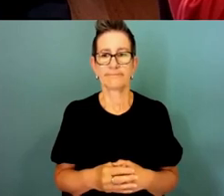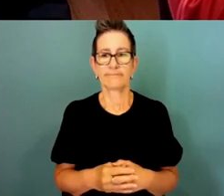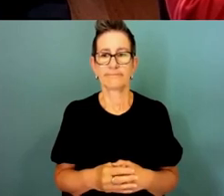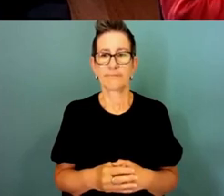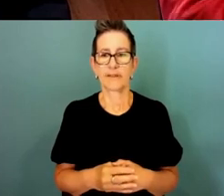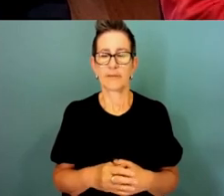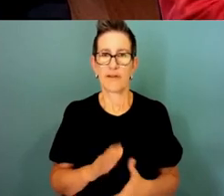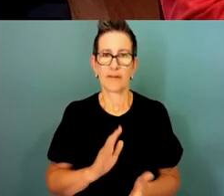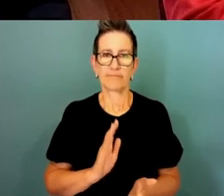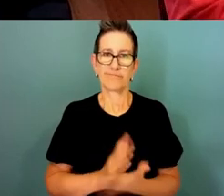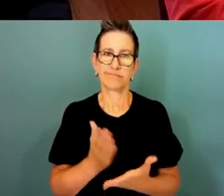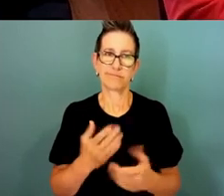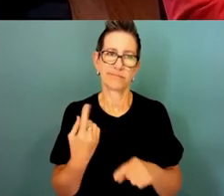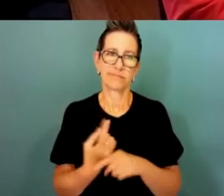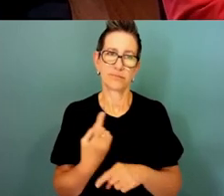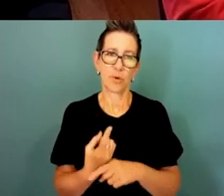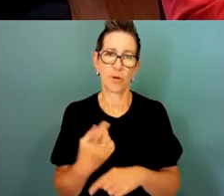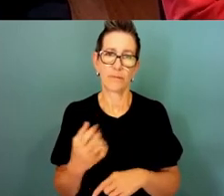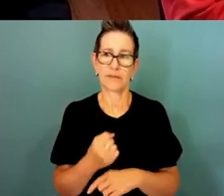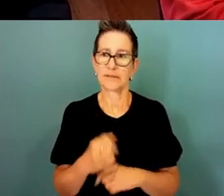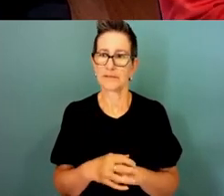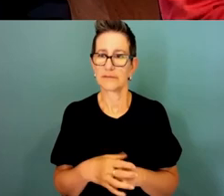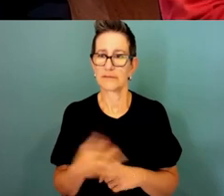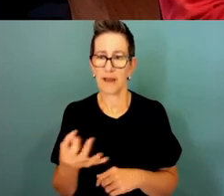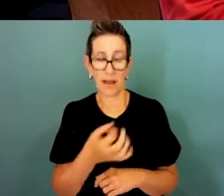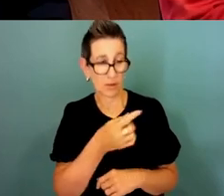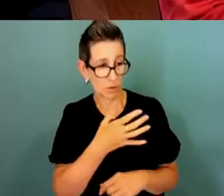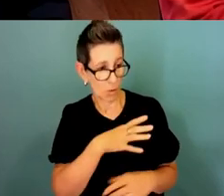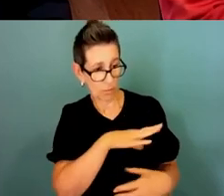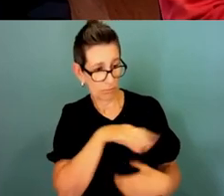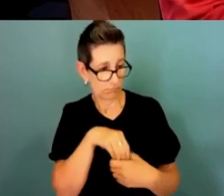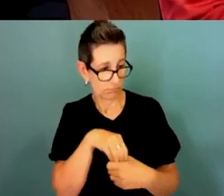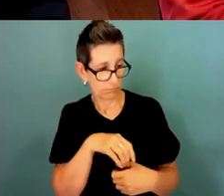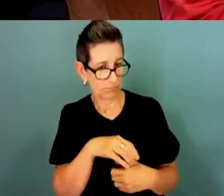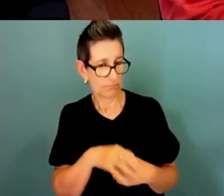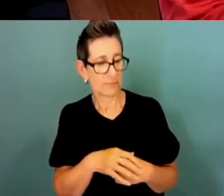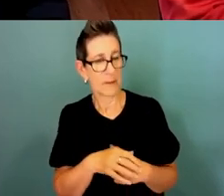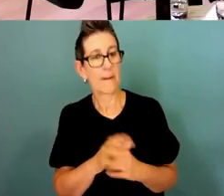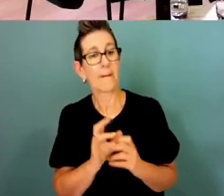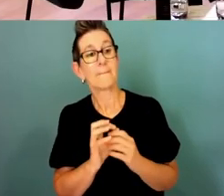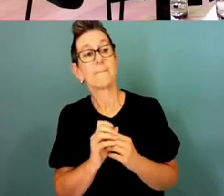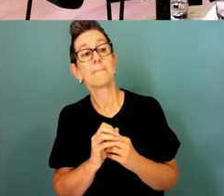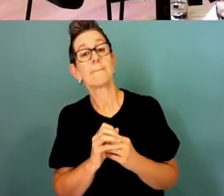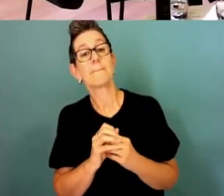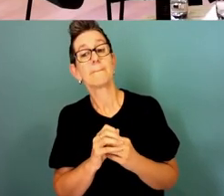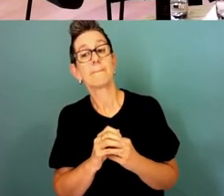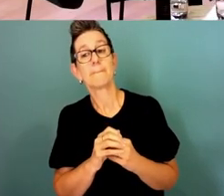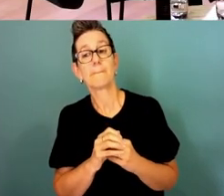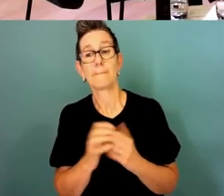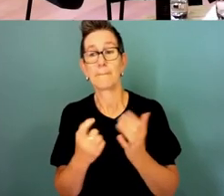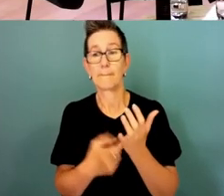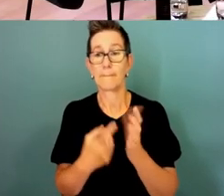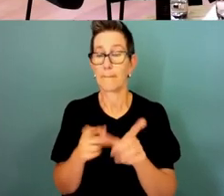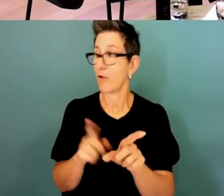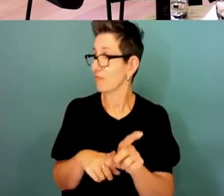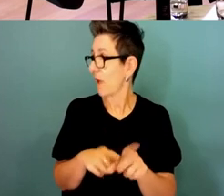advice as well can I ask if any of panels want to jump in on this question before I just ask you to Ray I